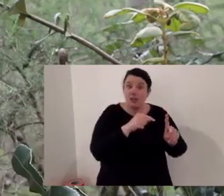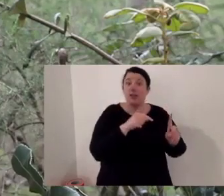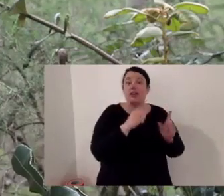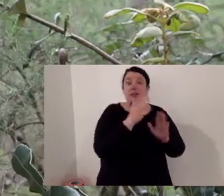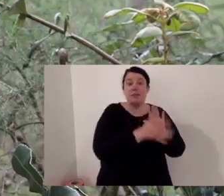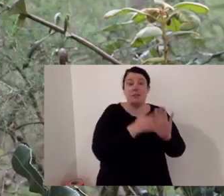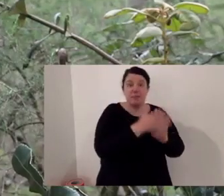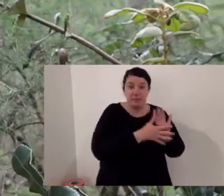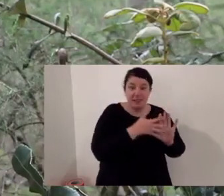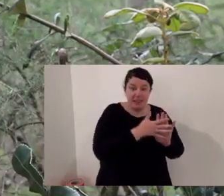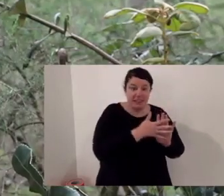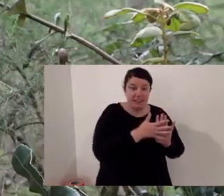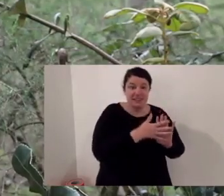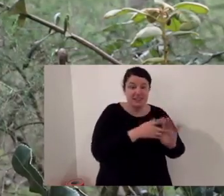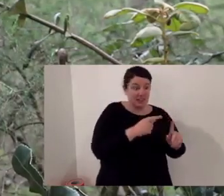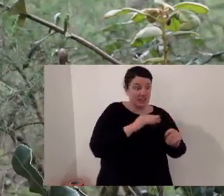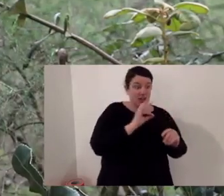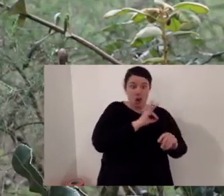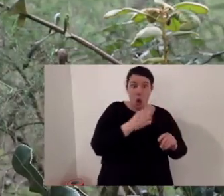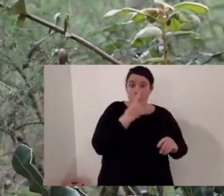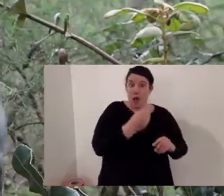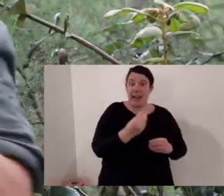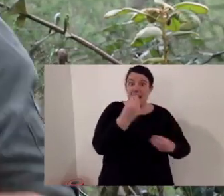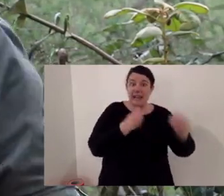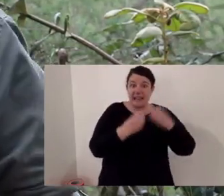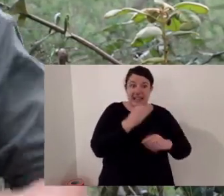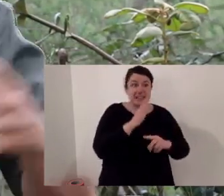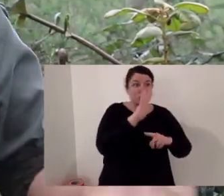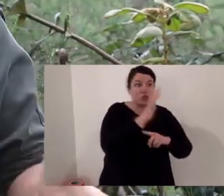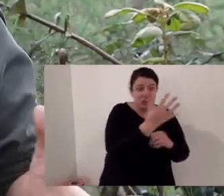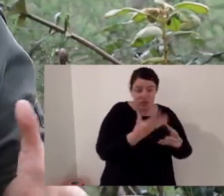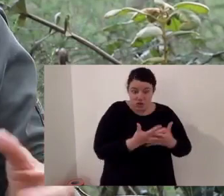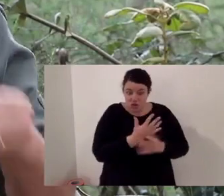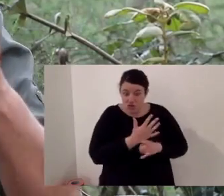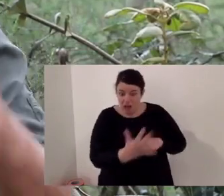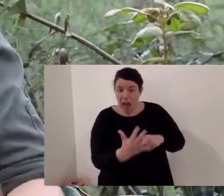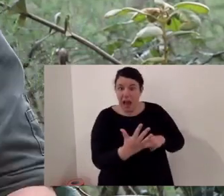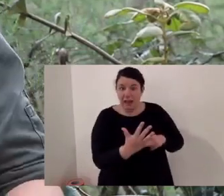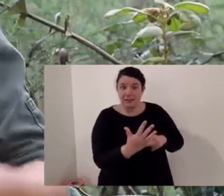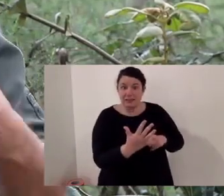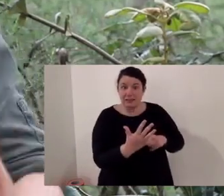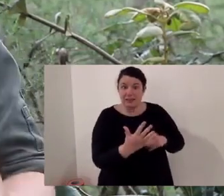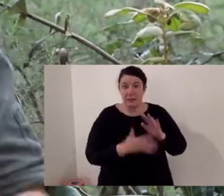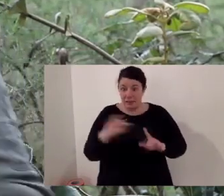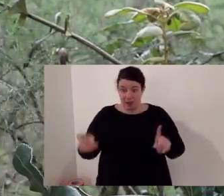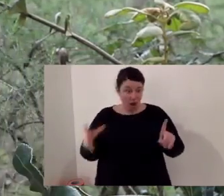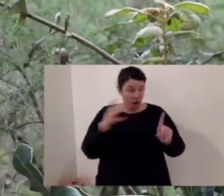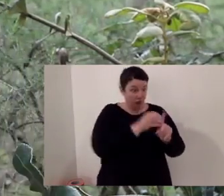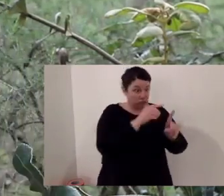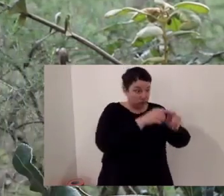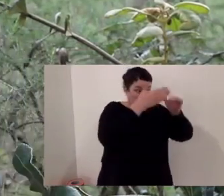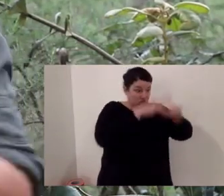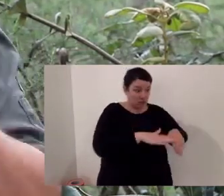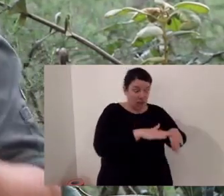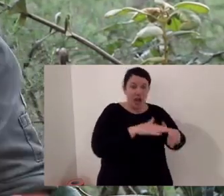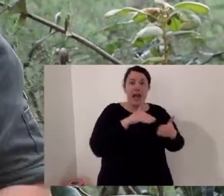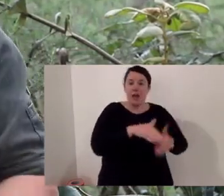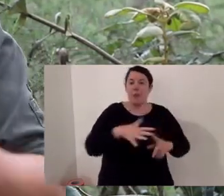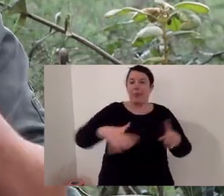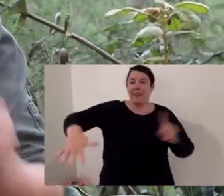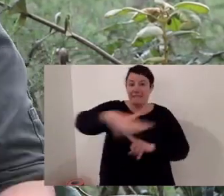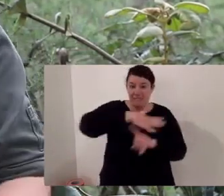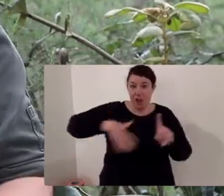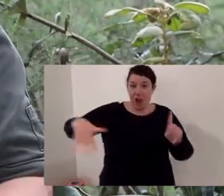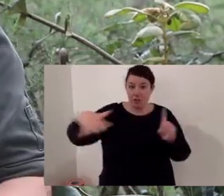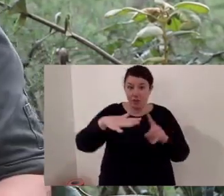it means there's less pressure on the environment because there's less herbivores and that's dingoes engineering a response. But the ones